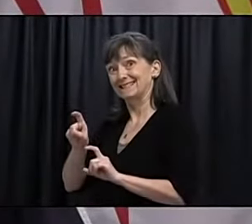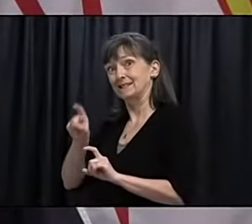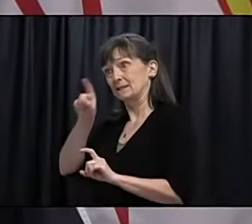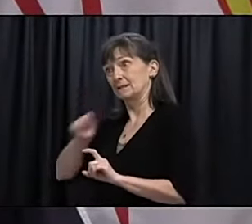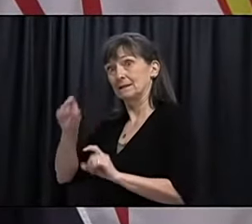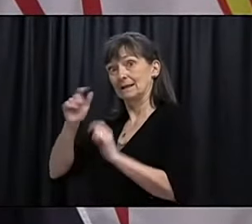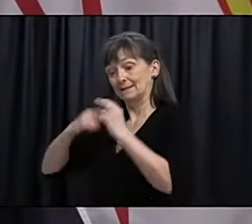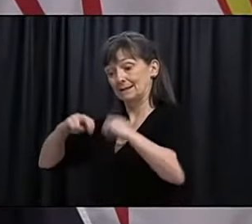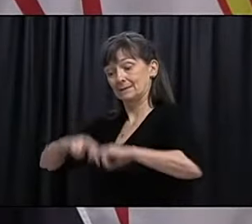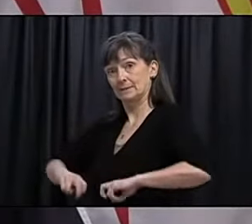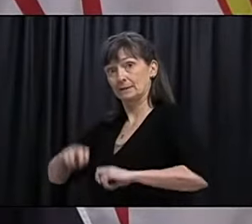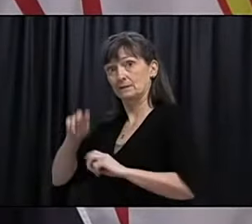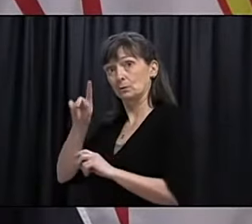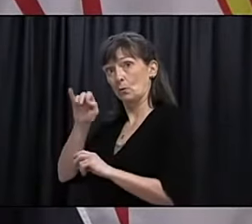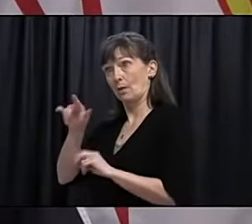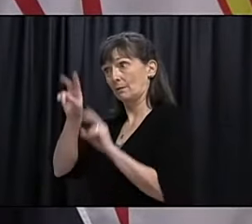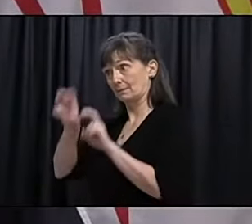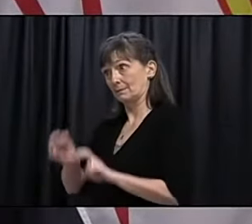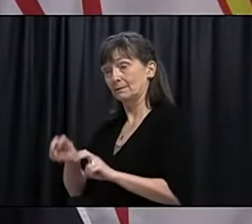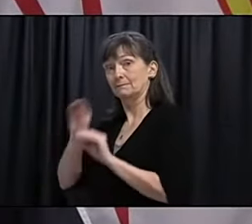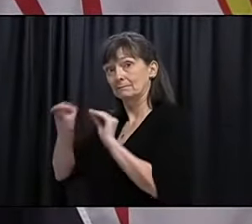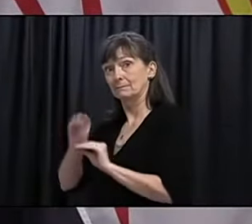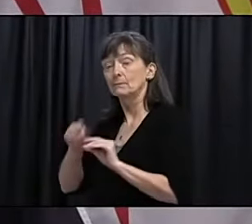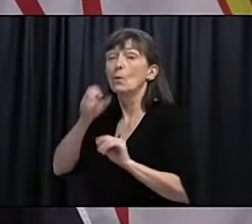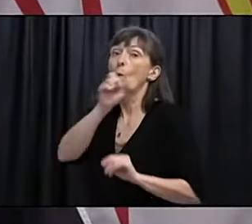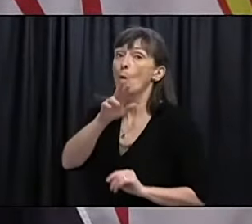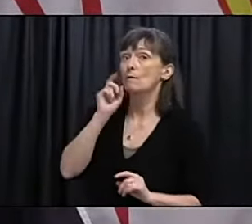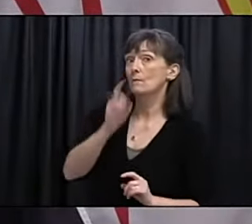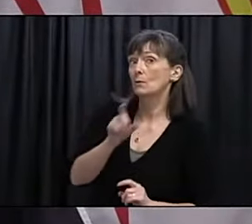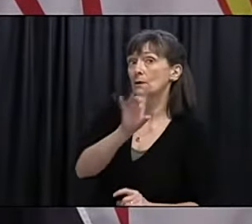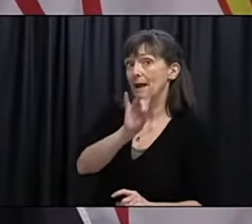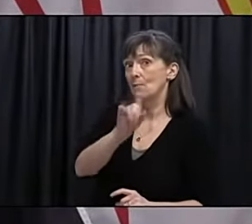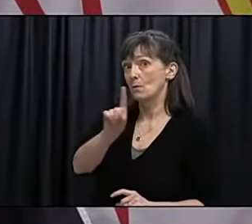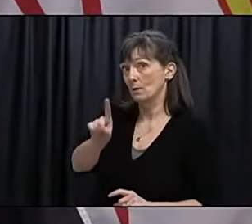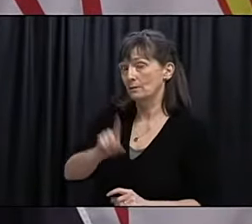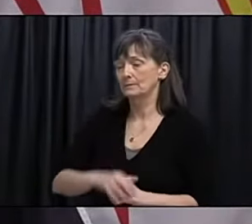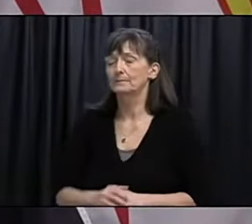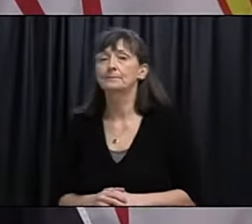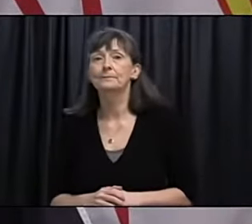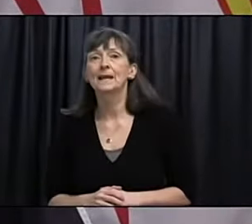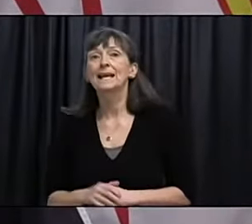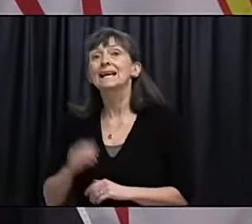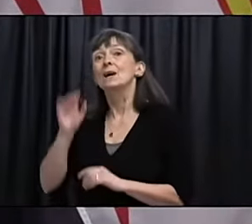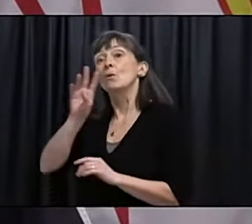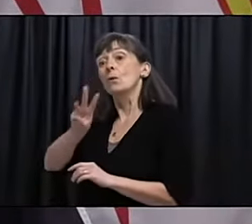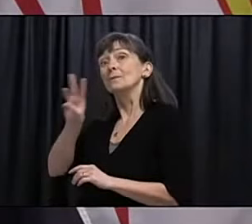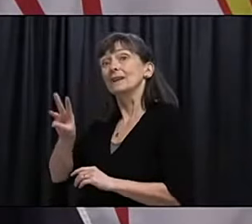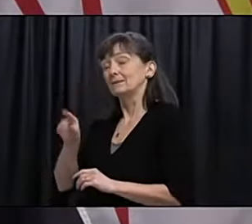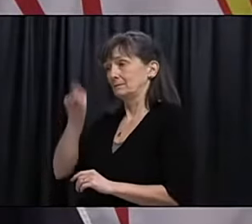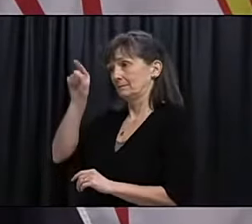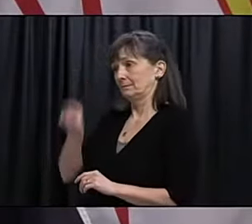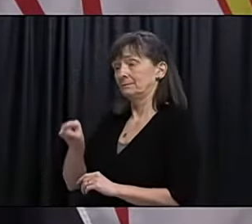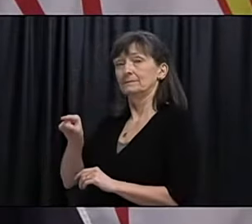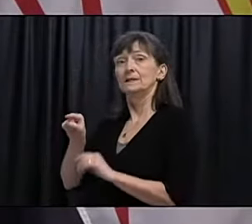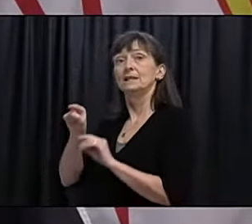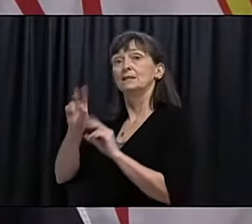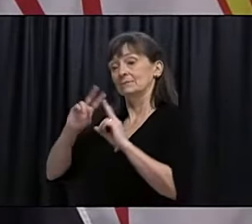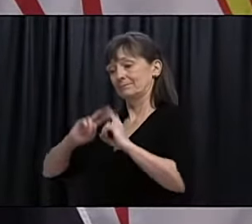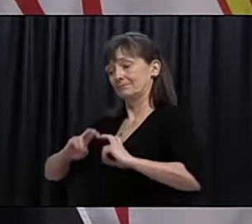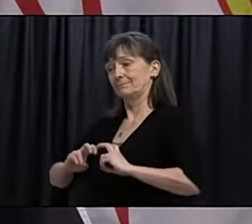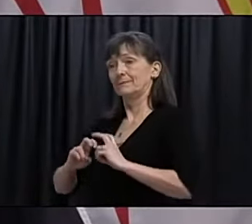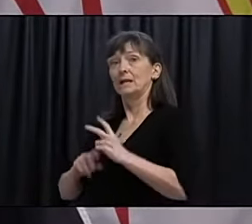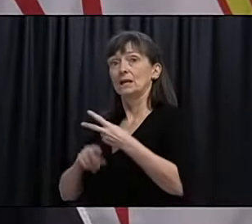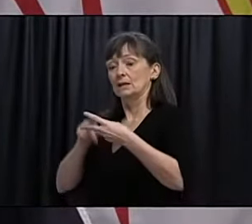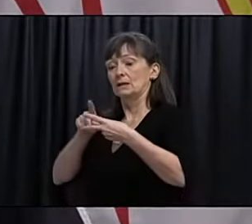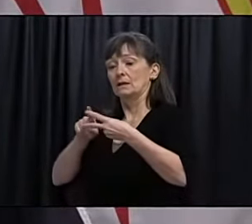self-assessment tool for asymptomatic testing please select both of the following